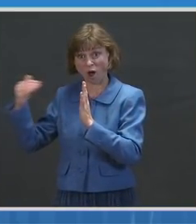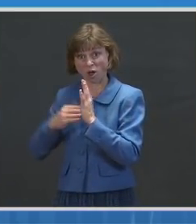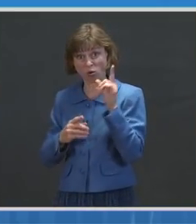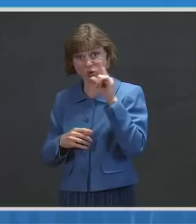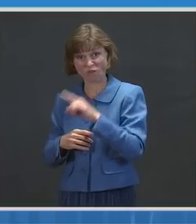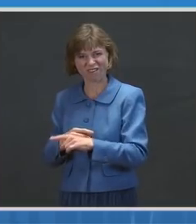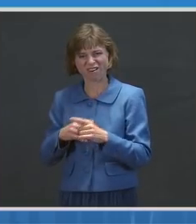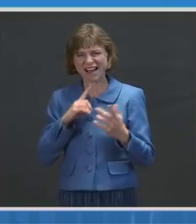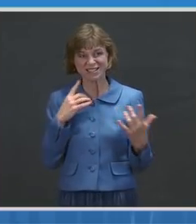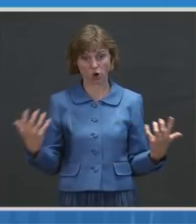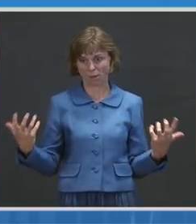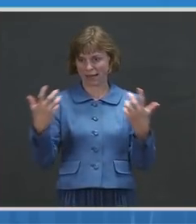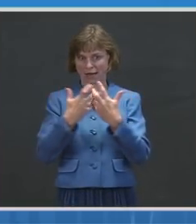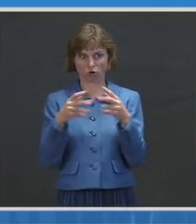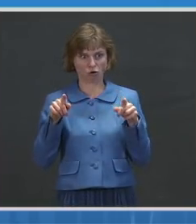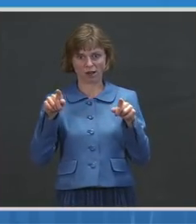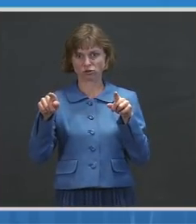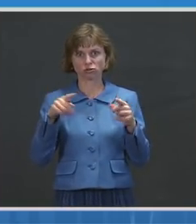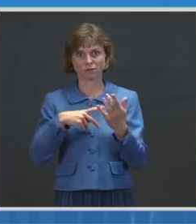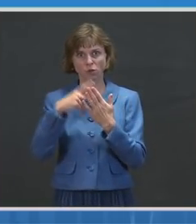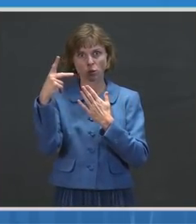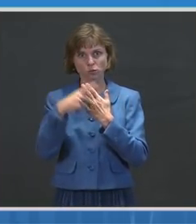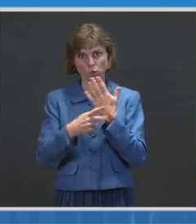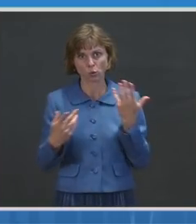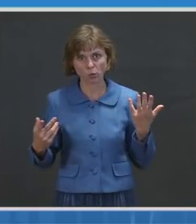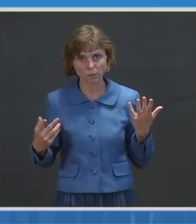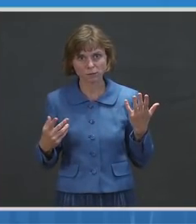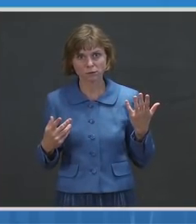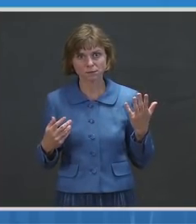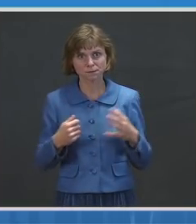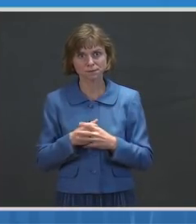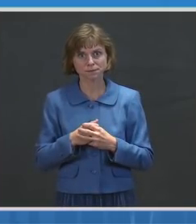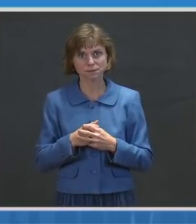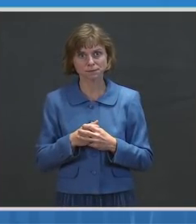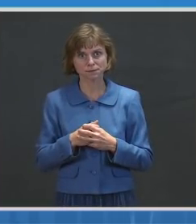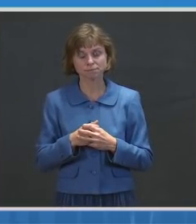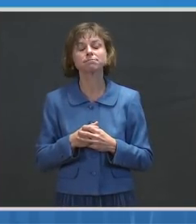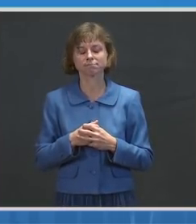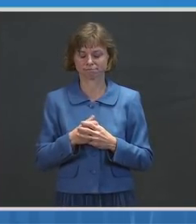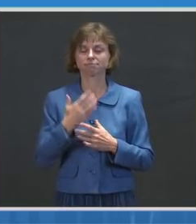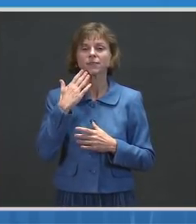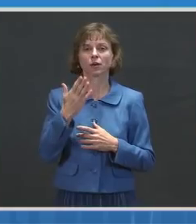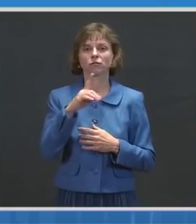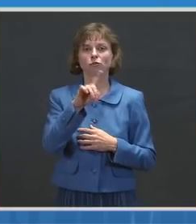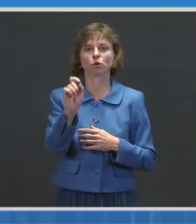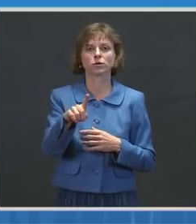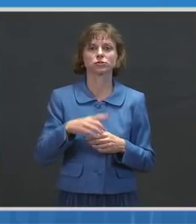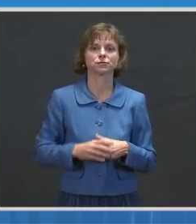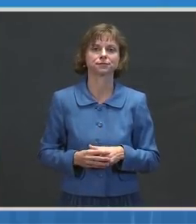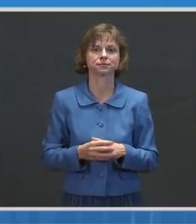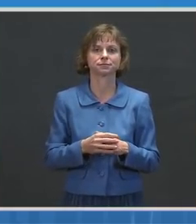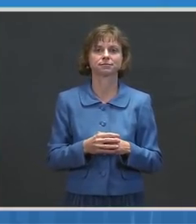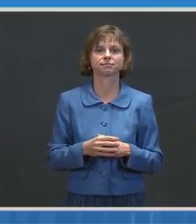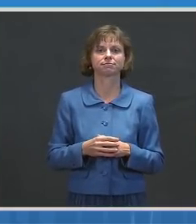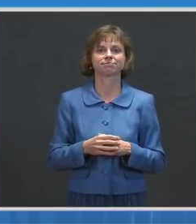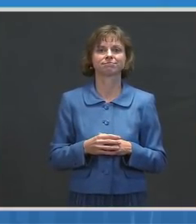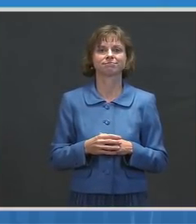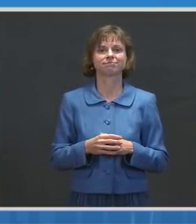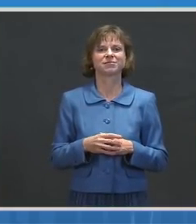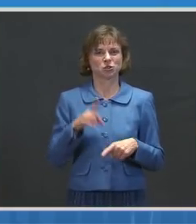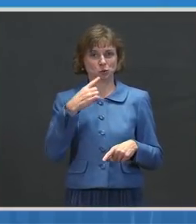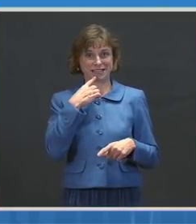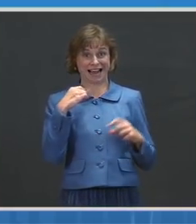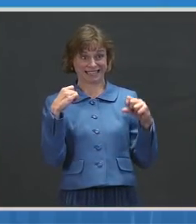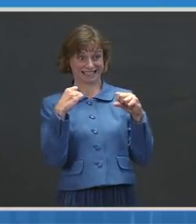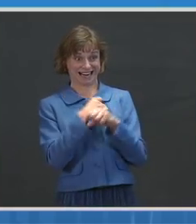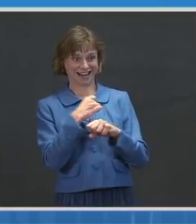integration between these different systems now? Thank you for the question. I thought I was off the hook when you said it was statistical. I